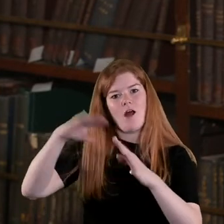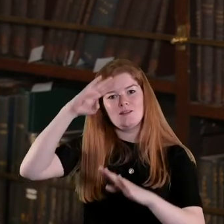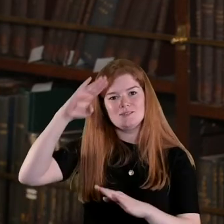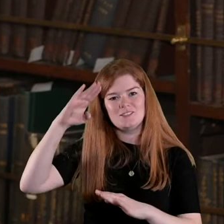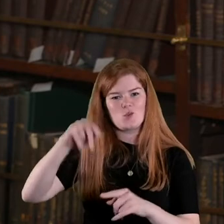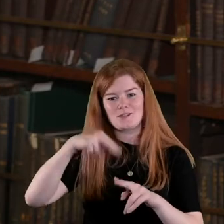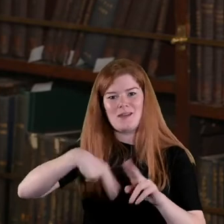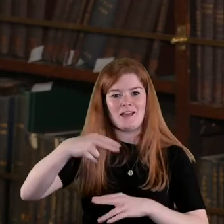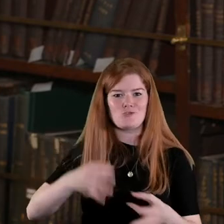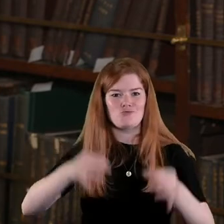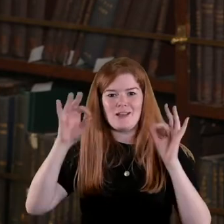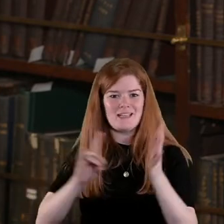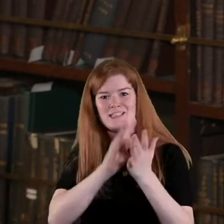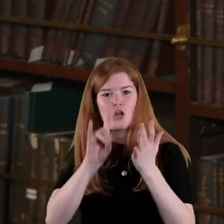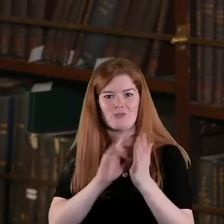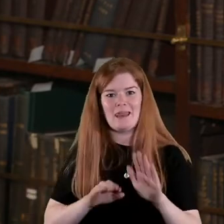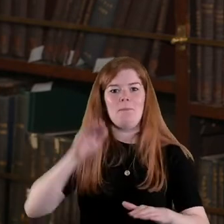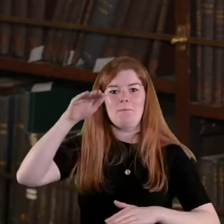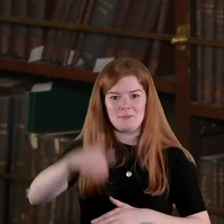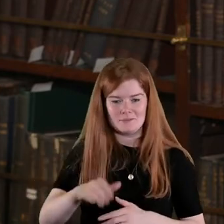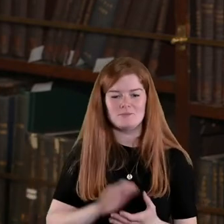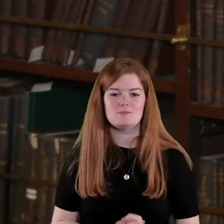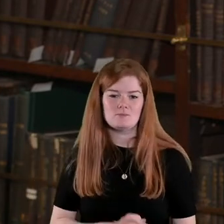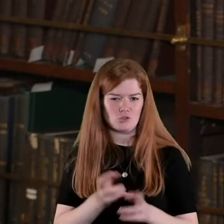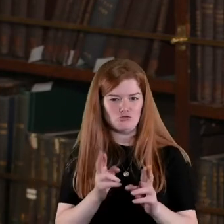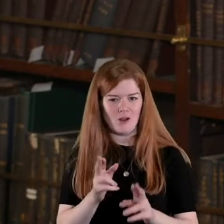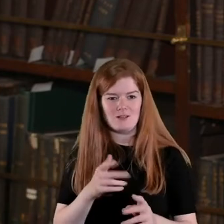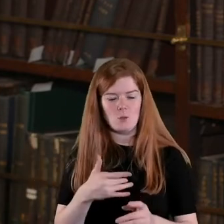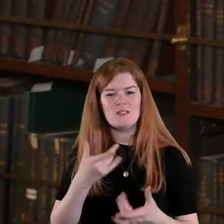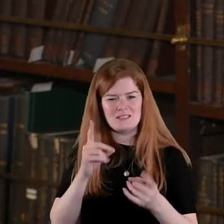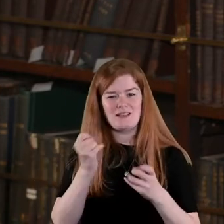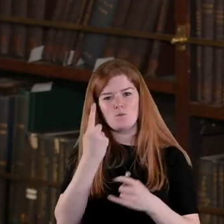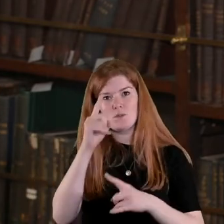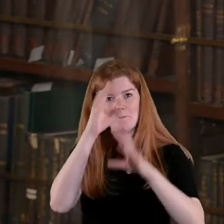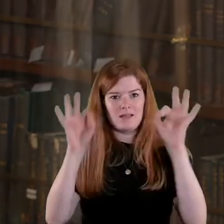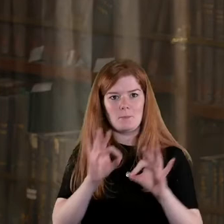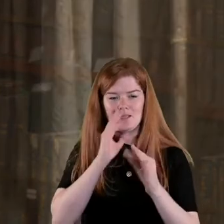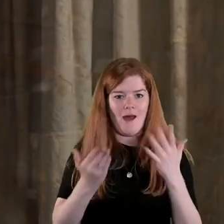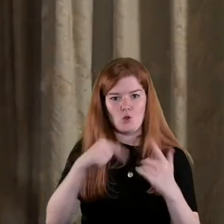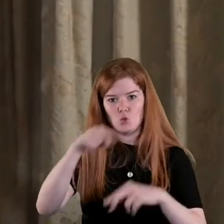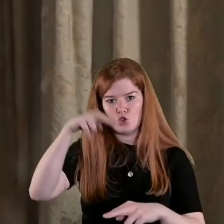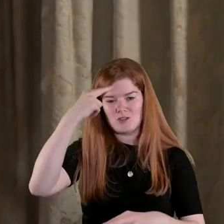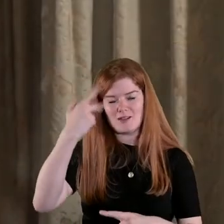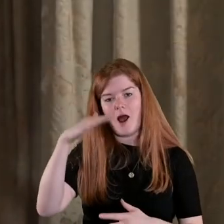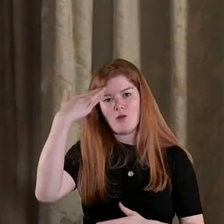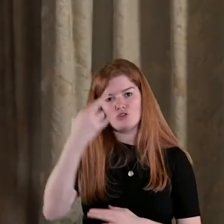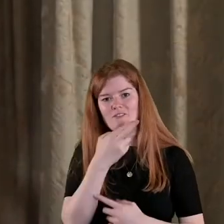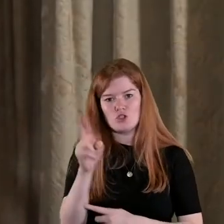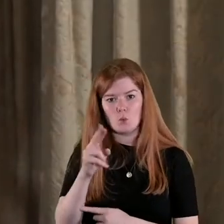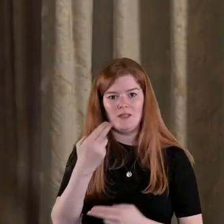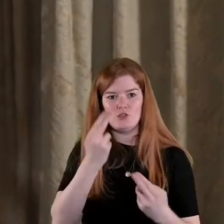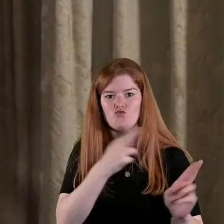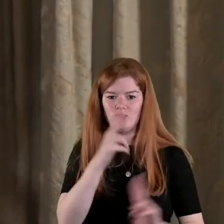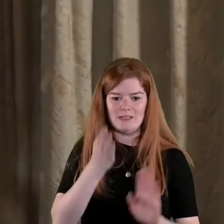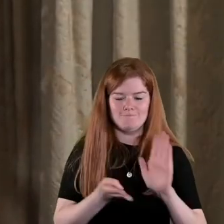the next great historiographical leap yeah I think we had this template of how do you understand Irish Revolution it was by reconstructing it in